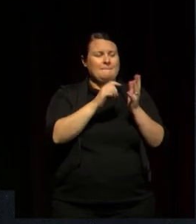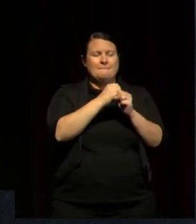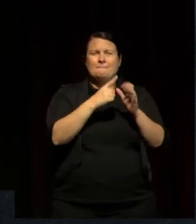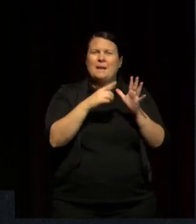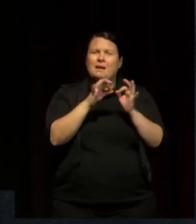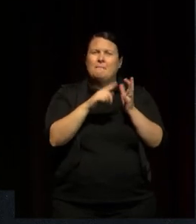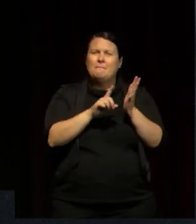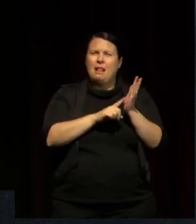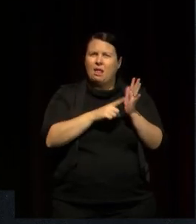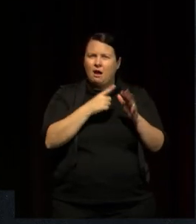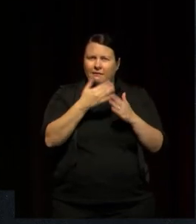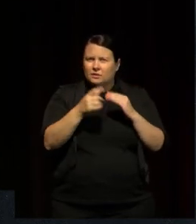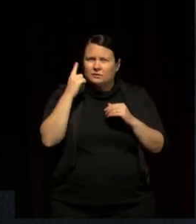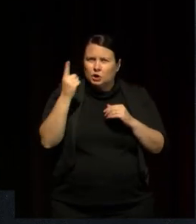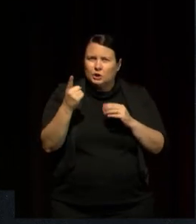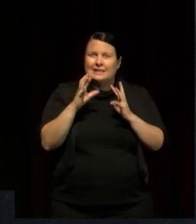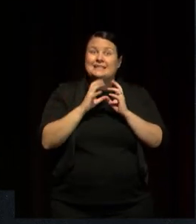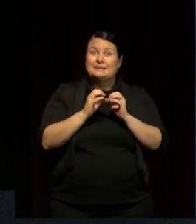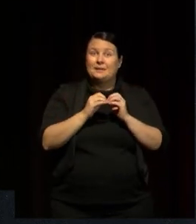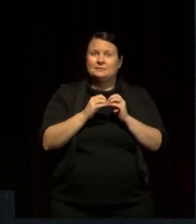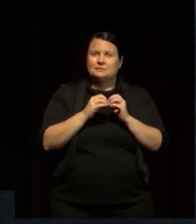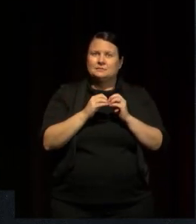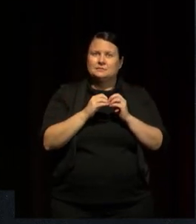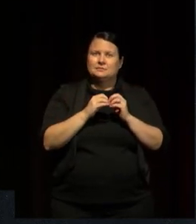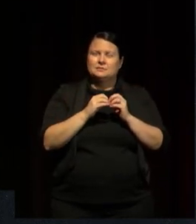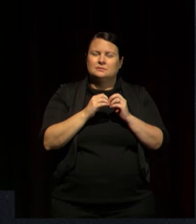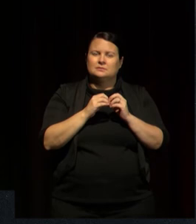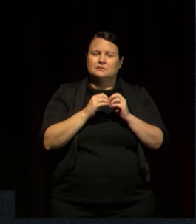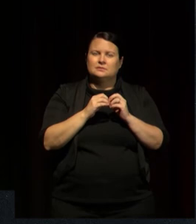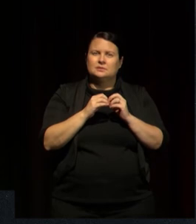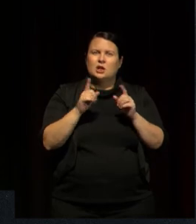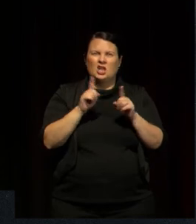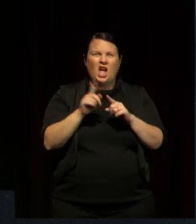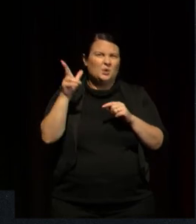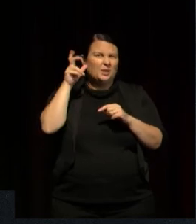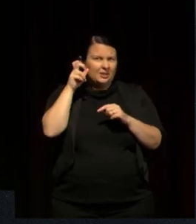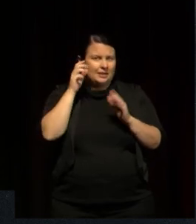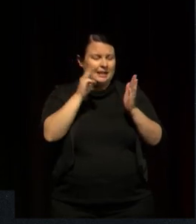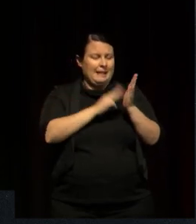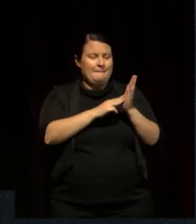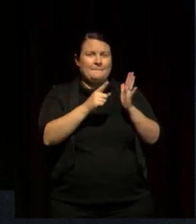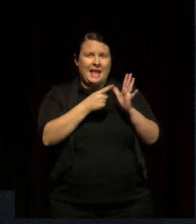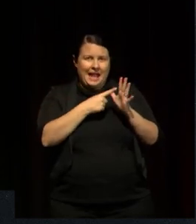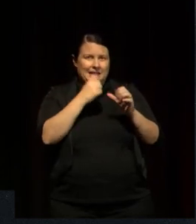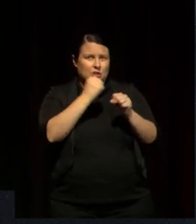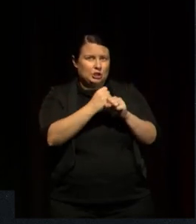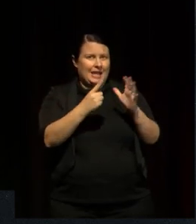who don't know, it's spelt very much like one is hearing it, M-A-G-A-B-A